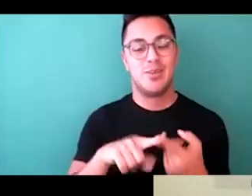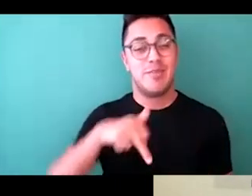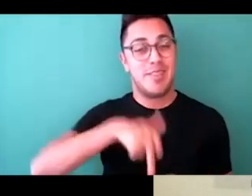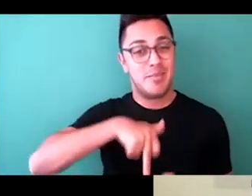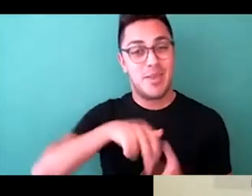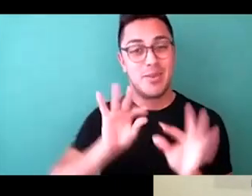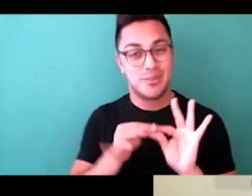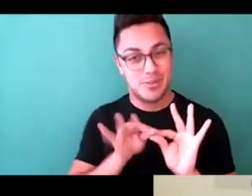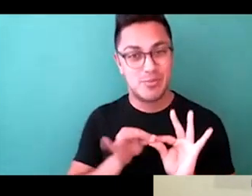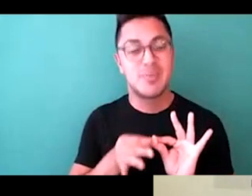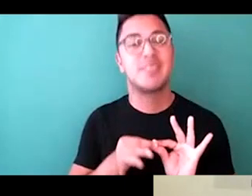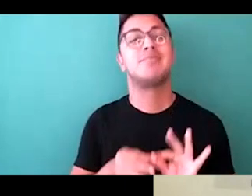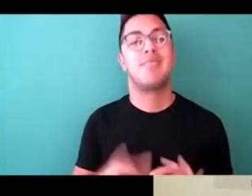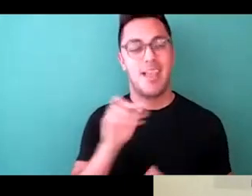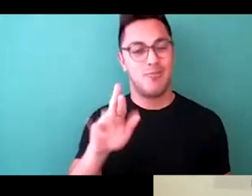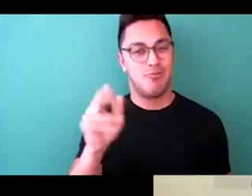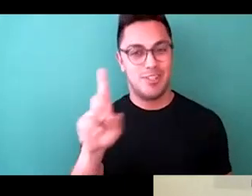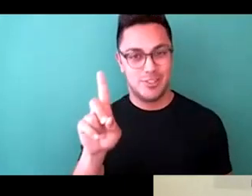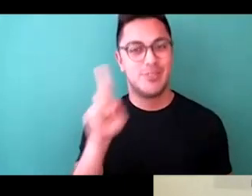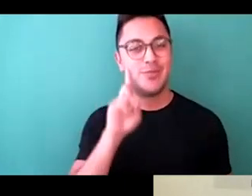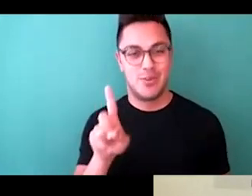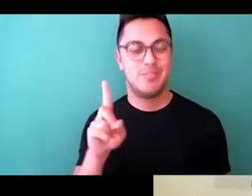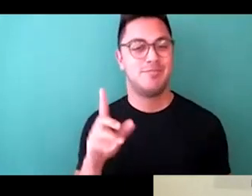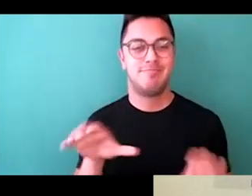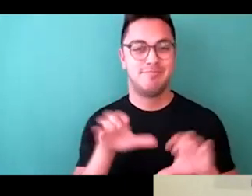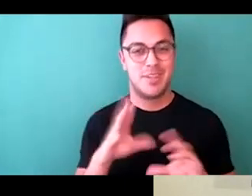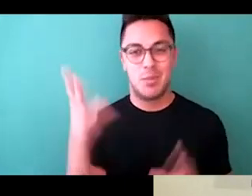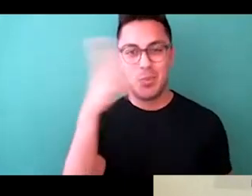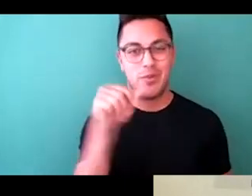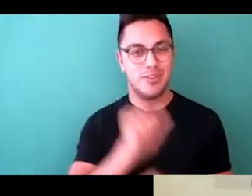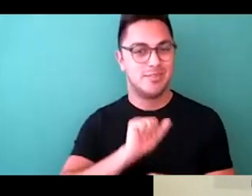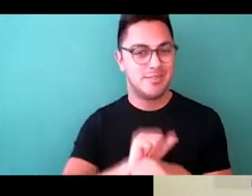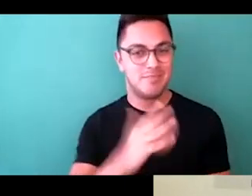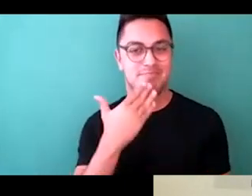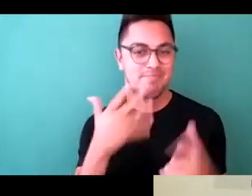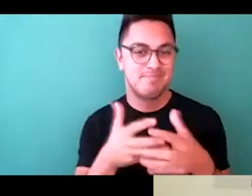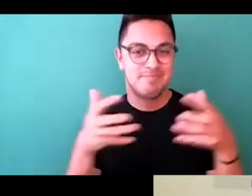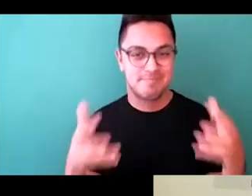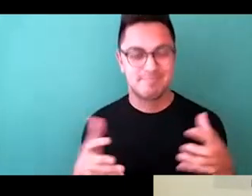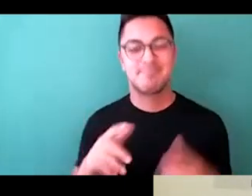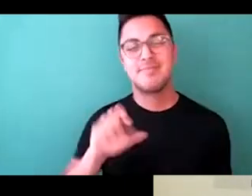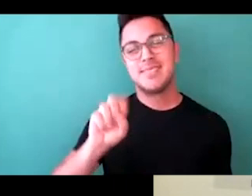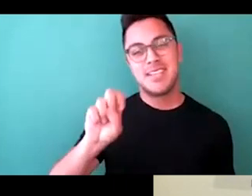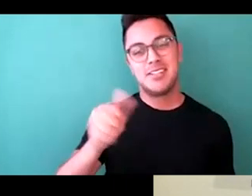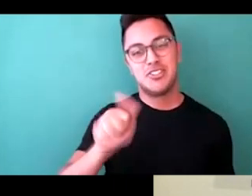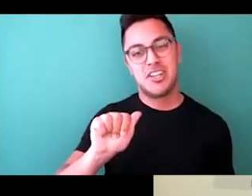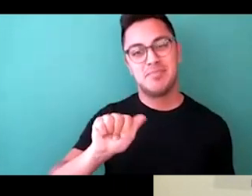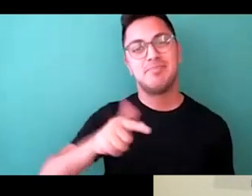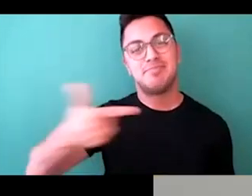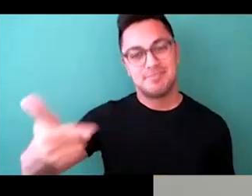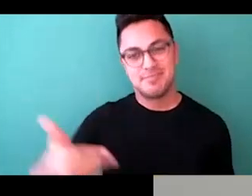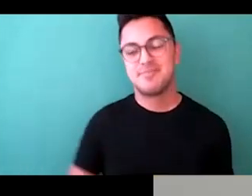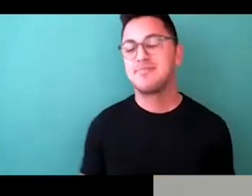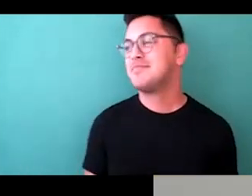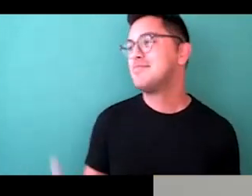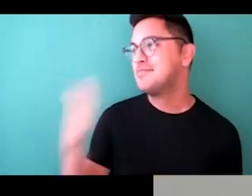Interpreting and to Richard for doing such a beautiful job. Thank you so much. Sasha, over to you. And thank you.